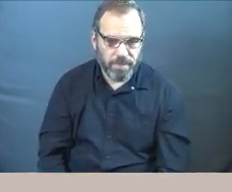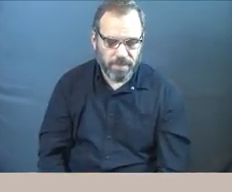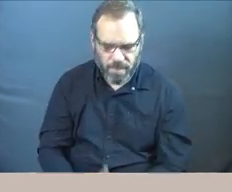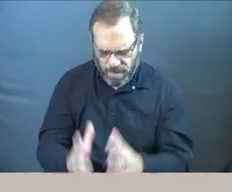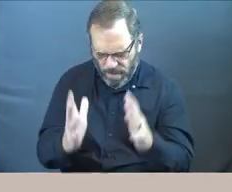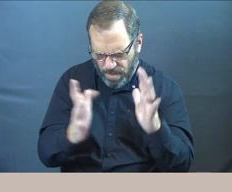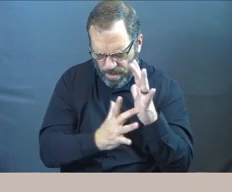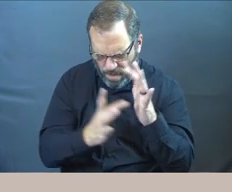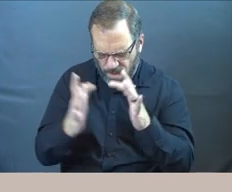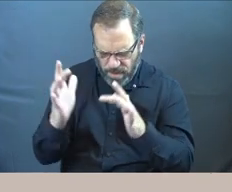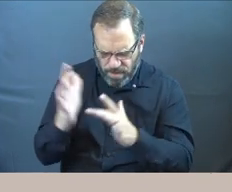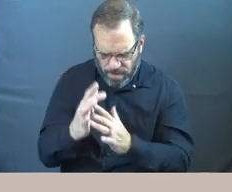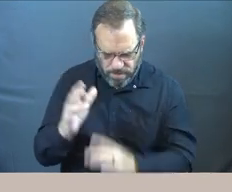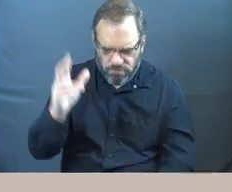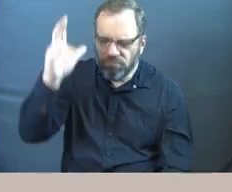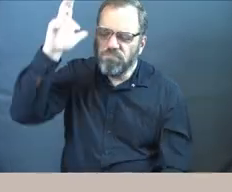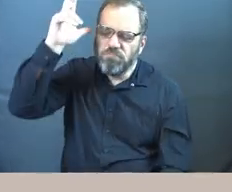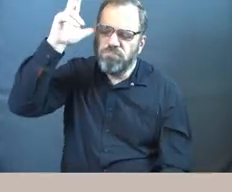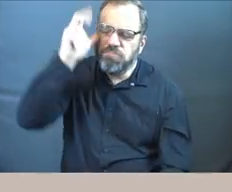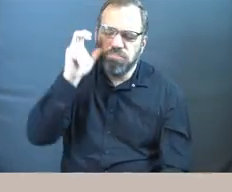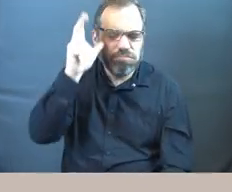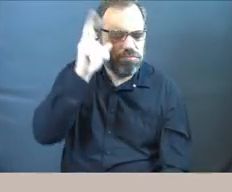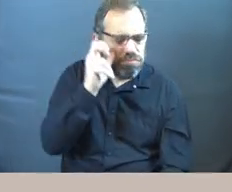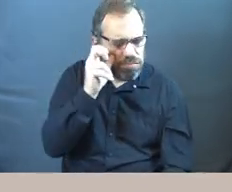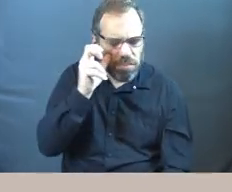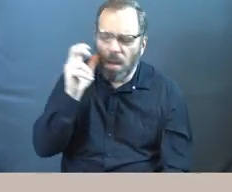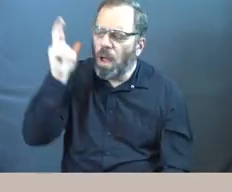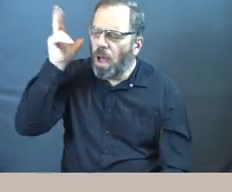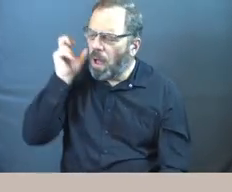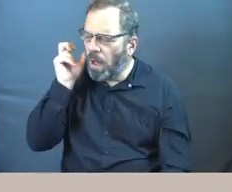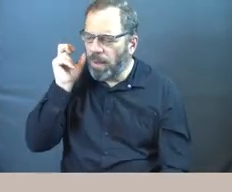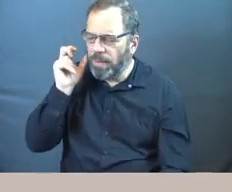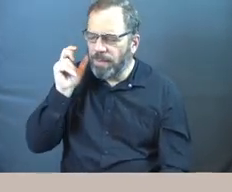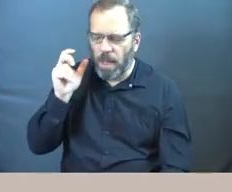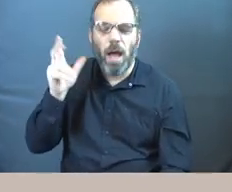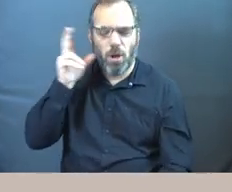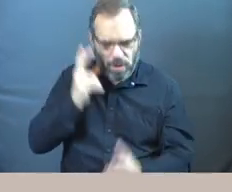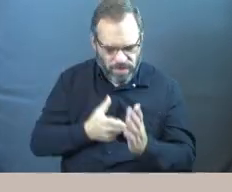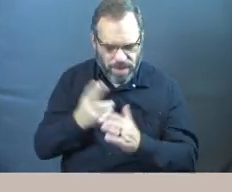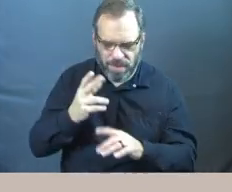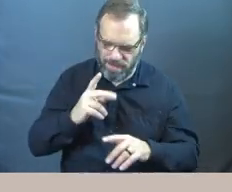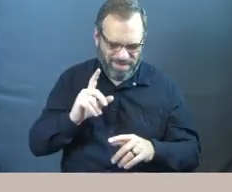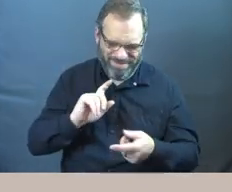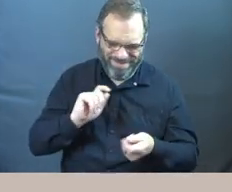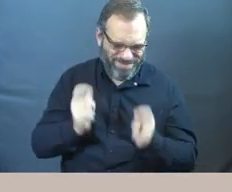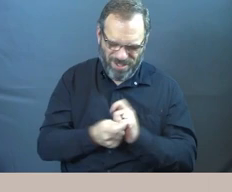Jesus, can hear information and we can learn facts, God. But we can't change ourselves.